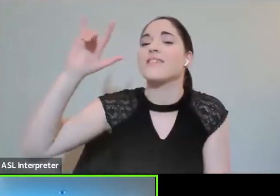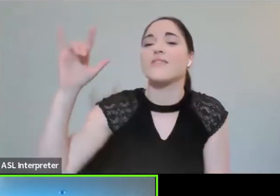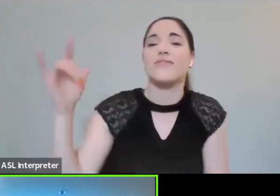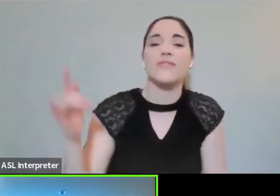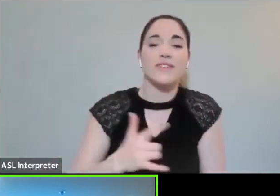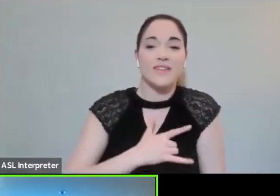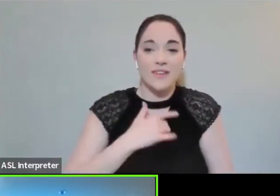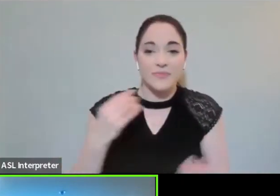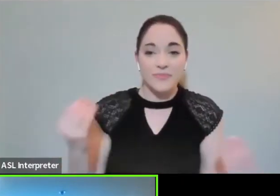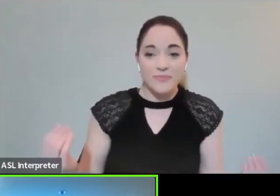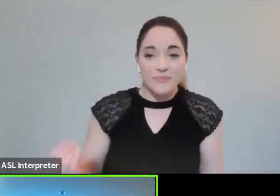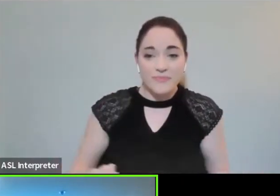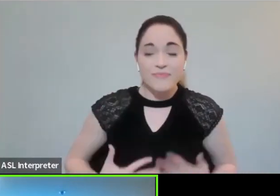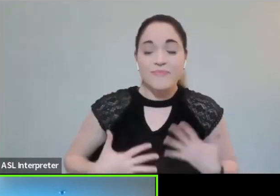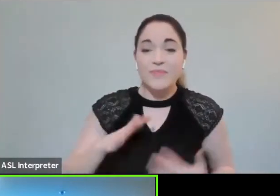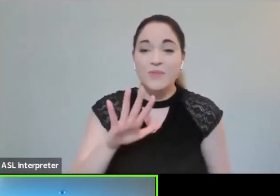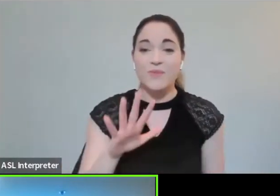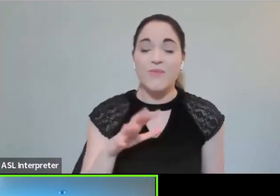sorrow